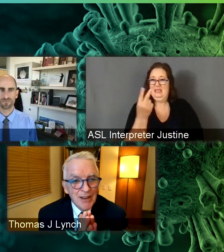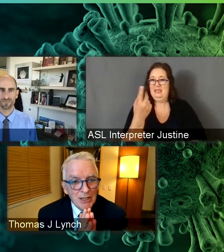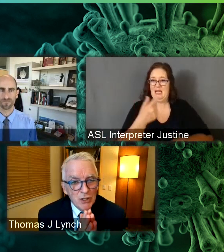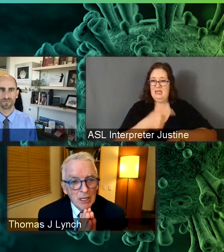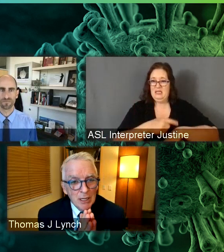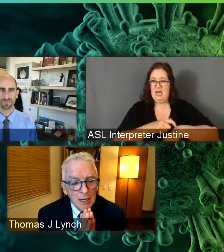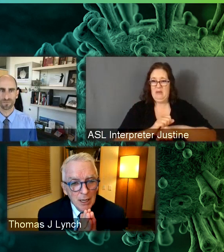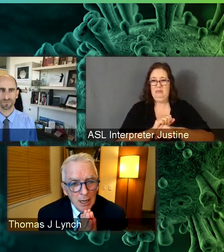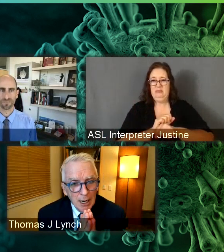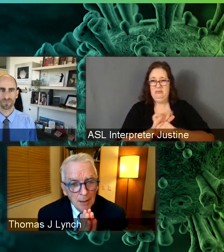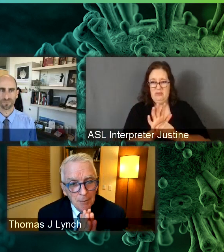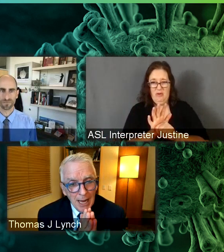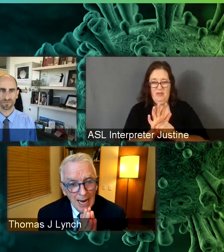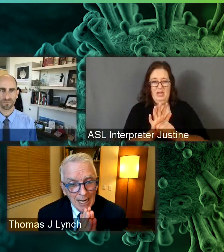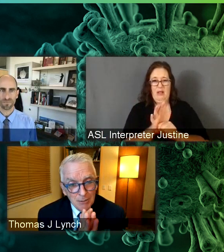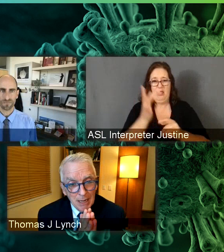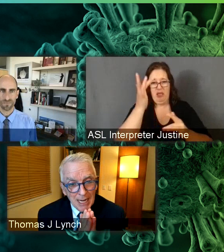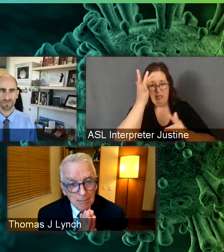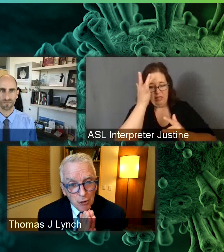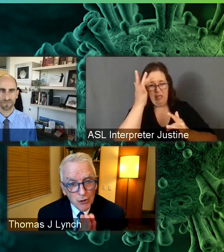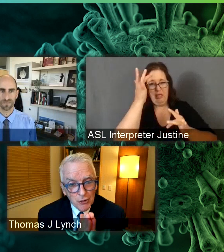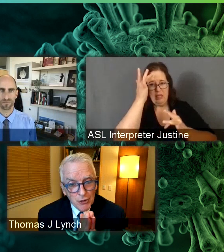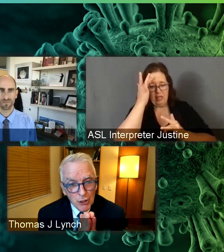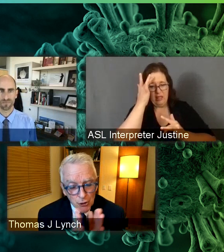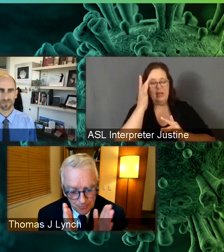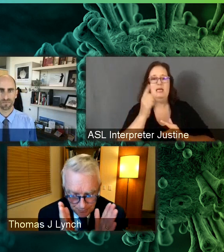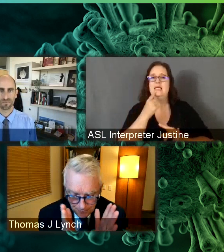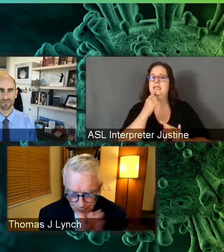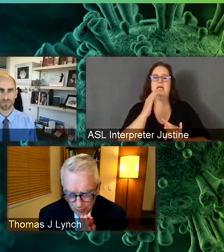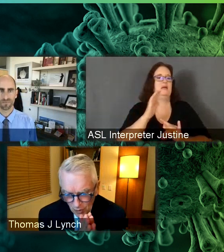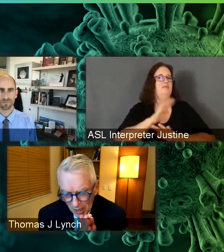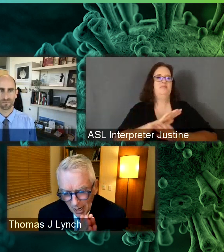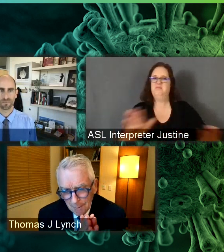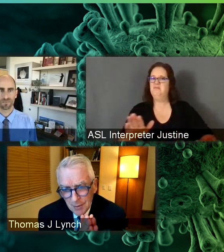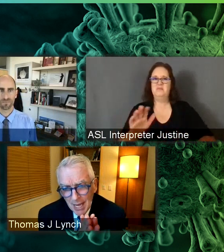be getting the vaccine and has made that personal decision.